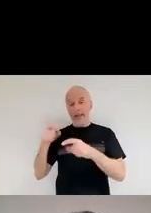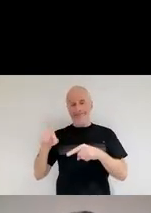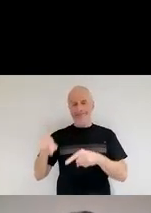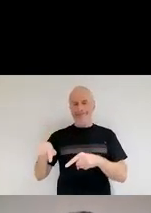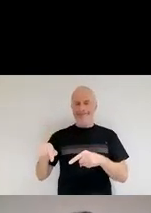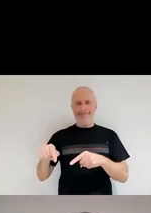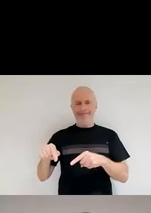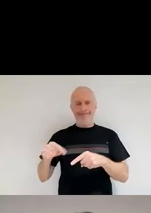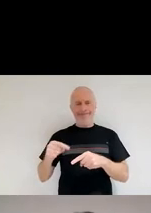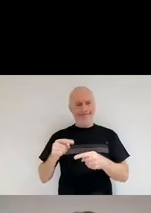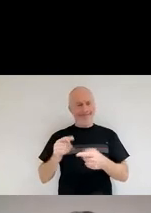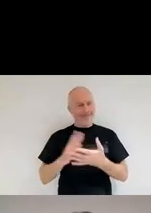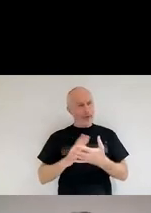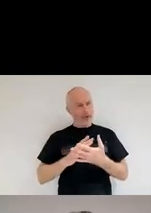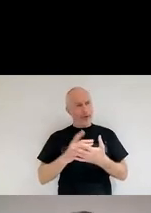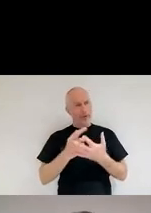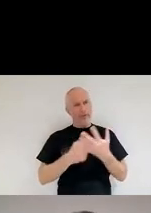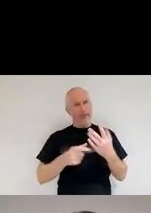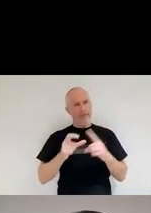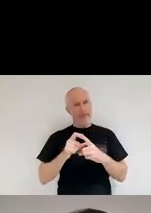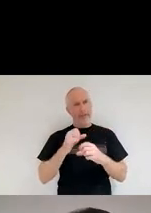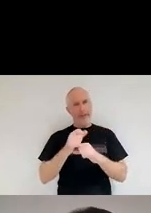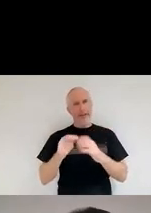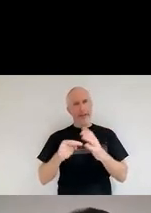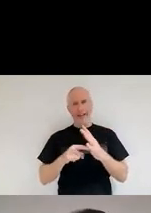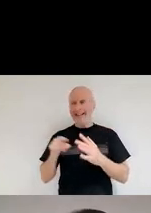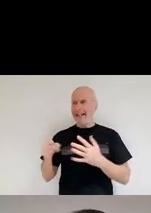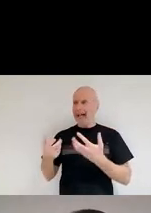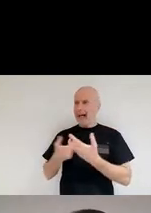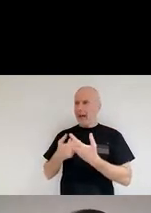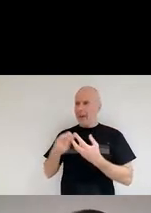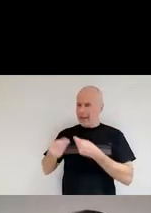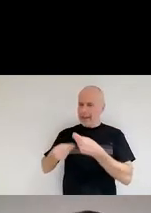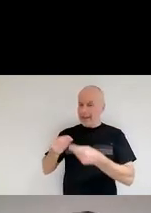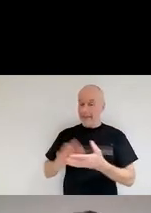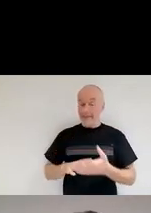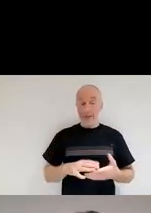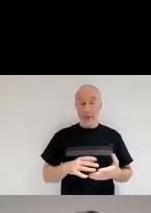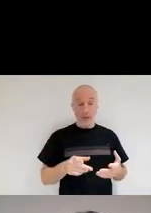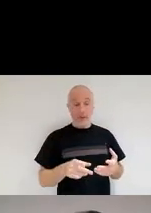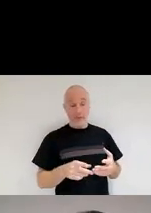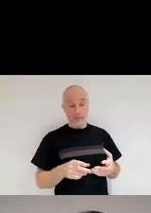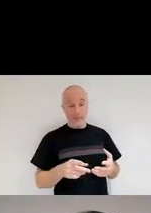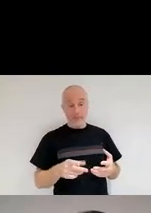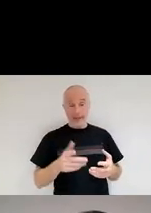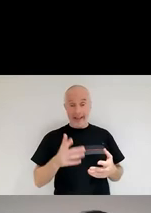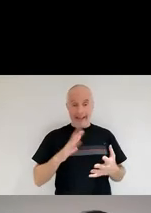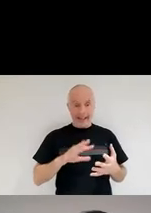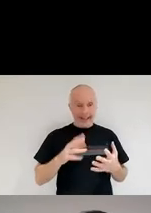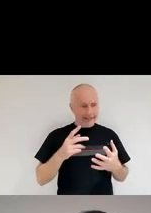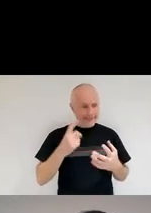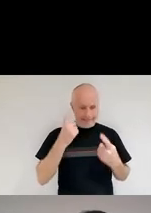we needed something else that produced dust in huge quantities in a very, very small amount of time, right?